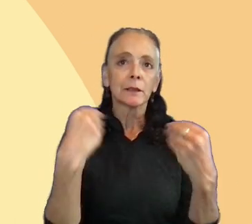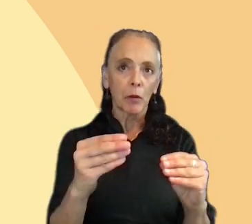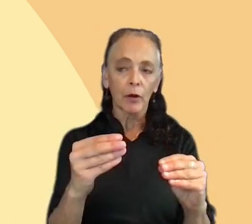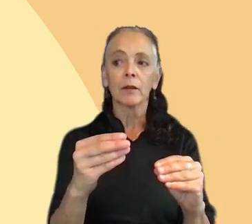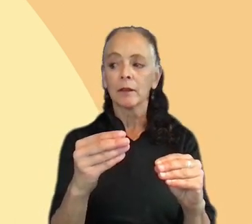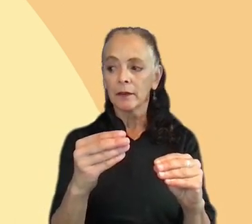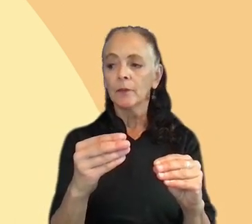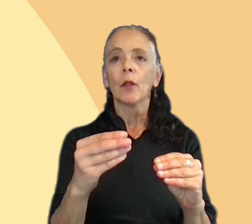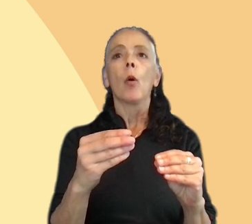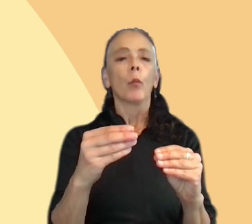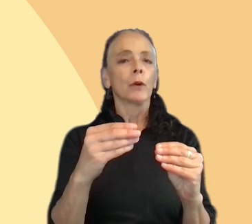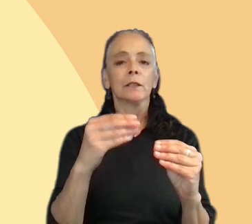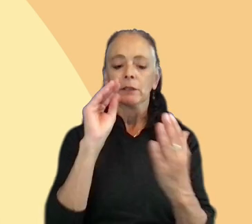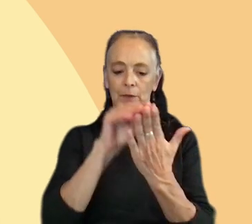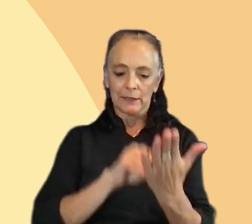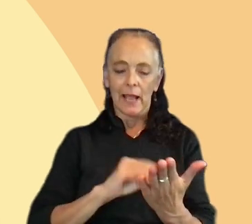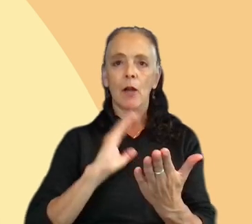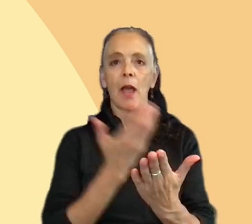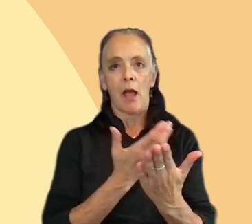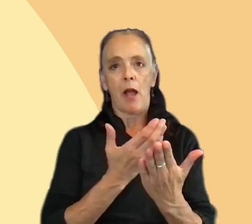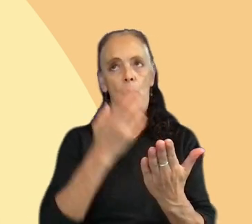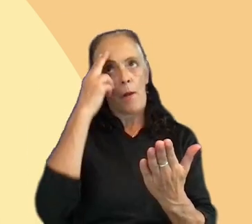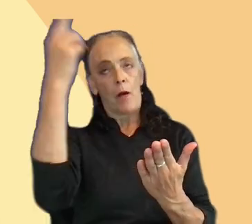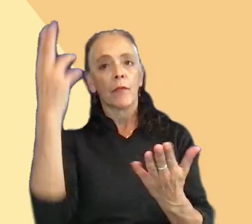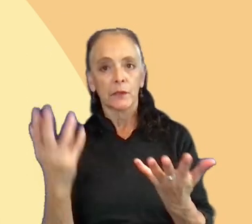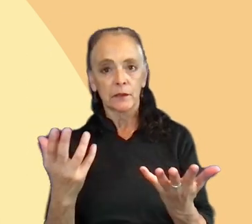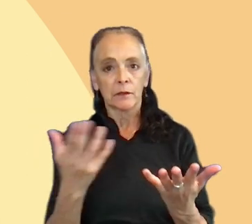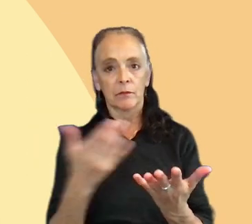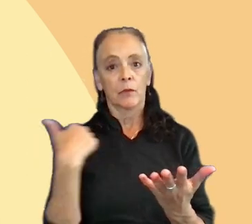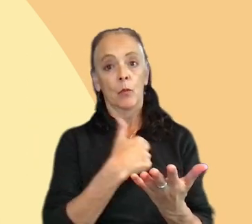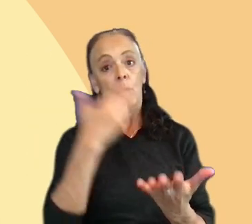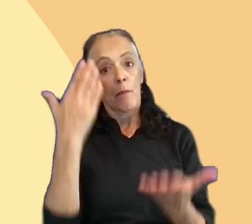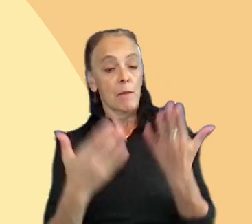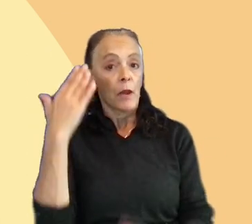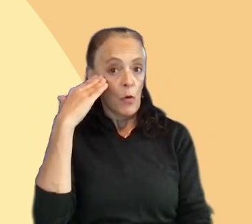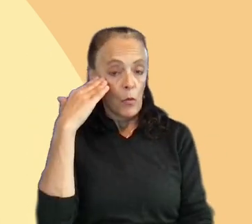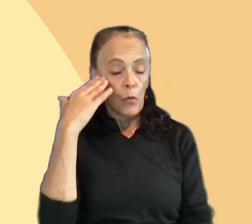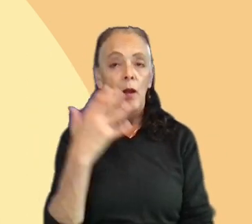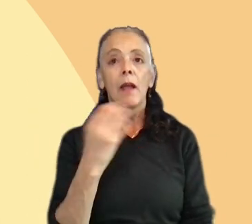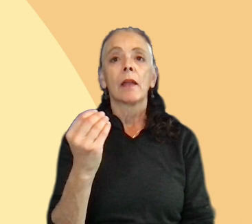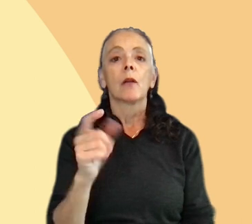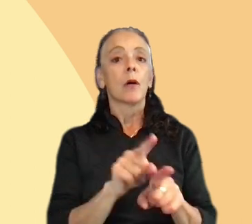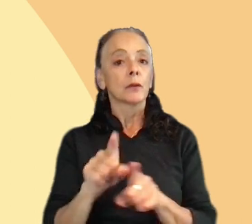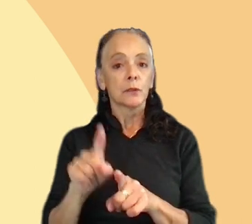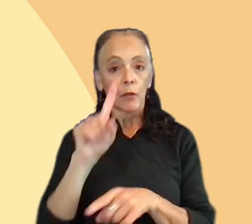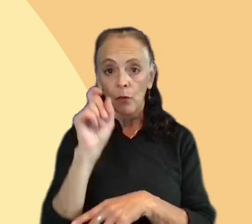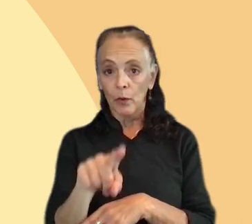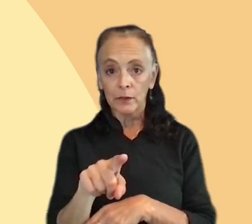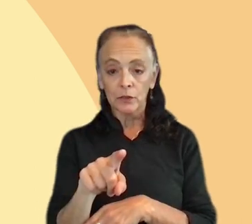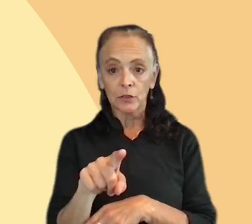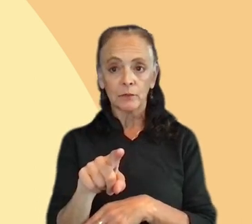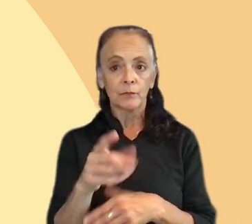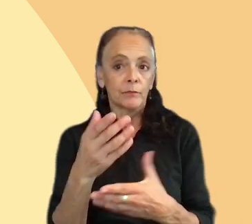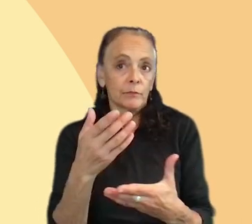We listed our hypotheses, things that maybe we knew, and also the questions, things that